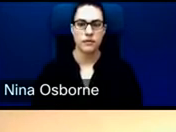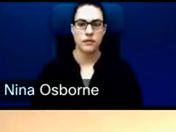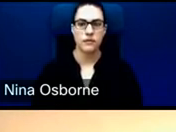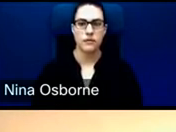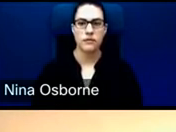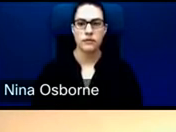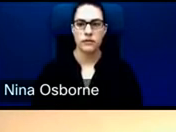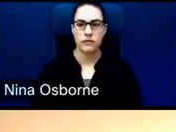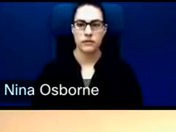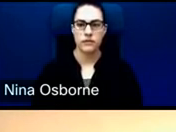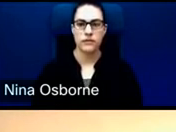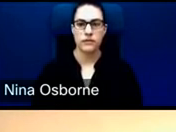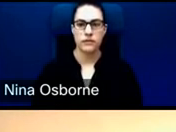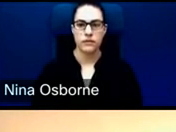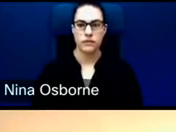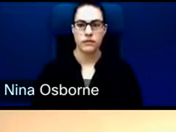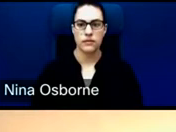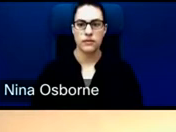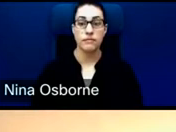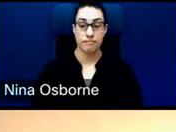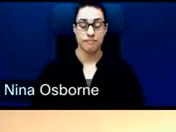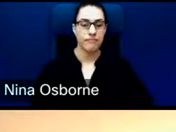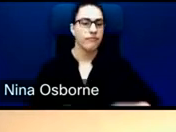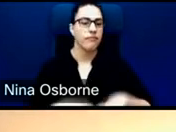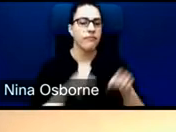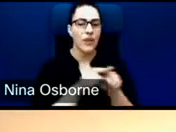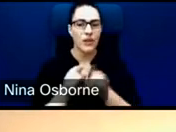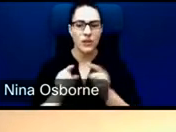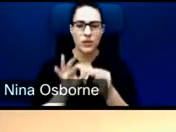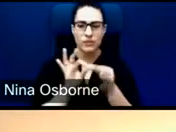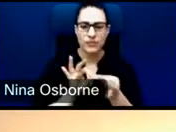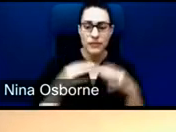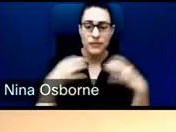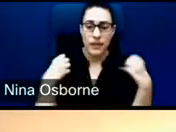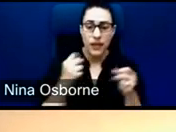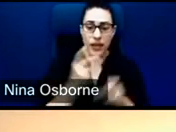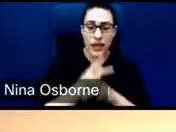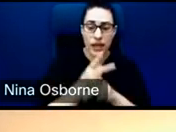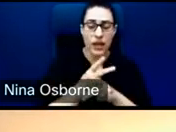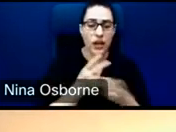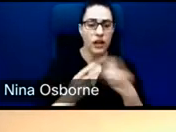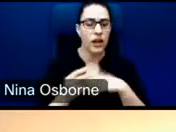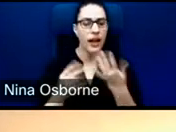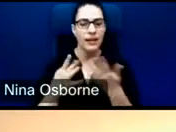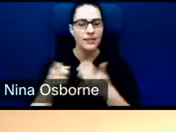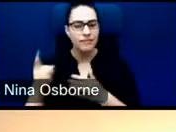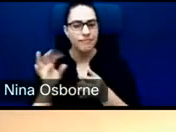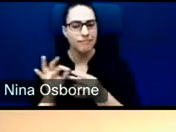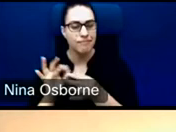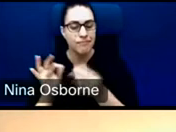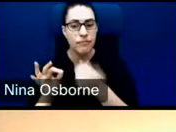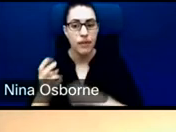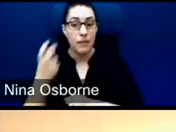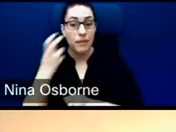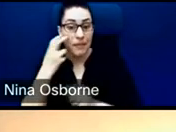the type of healthcare, the idea that it's addressing avoidable blindness, and also the population that was being served,